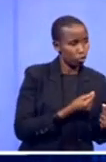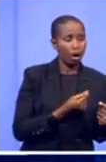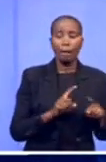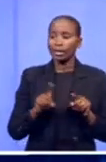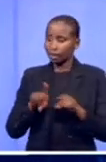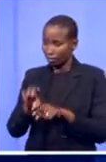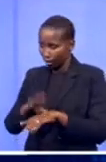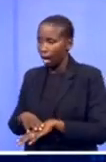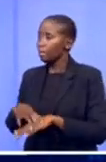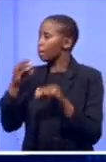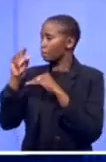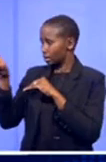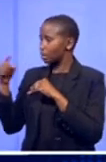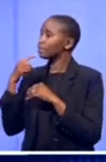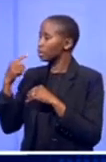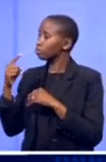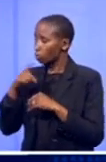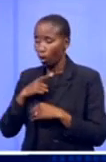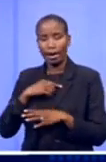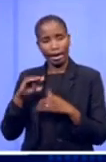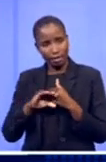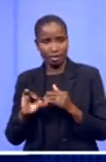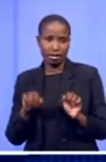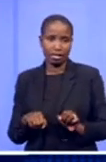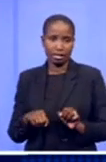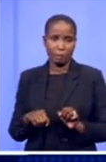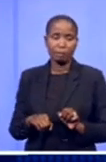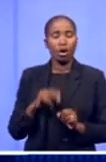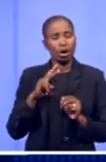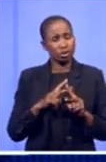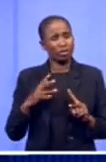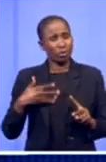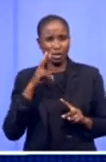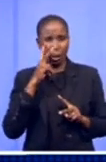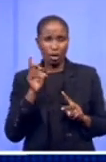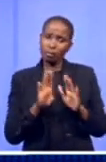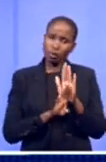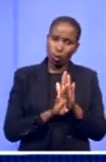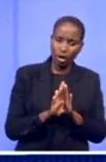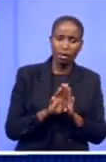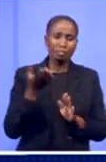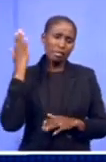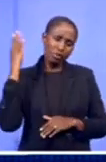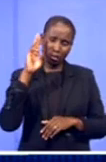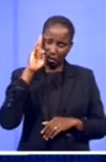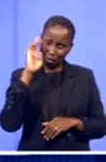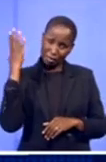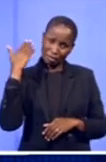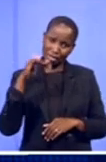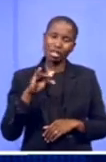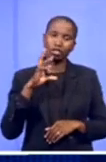We're also going to see progress on previous commitments that have been made by investors in terms of just